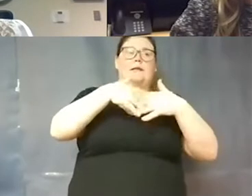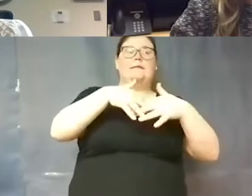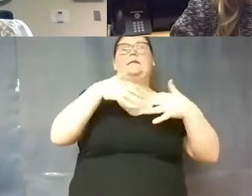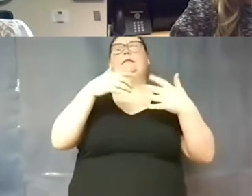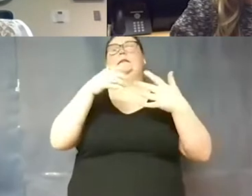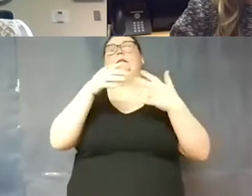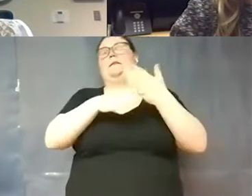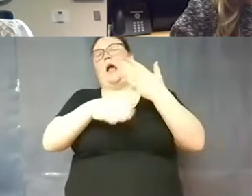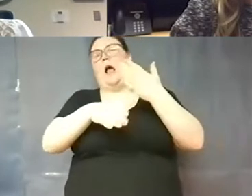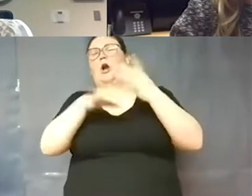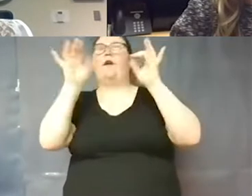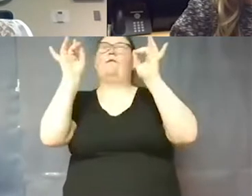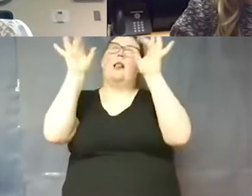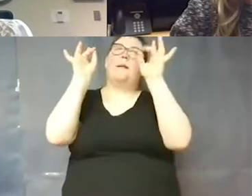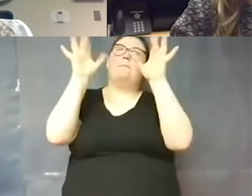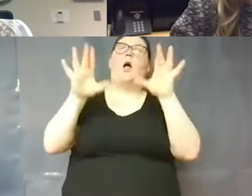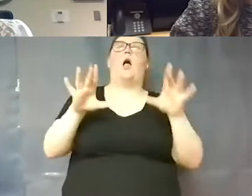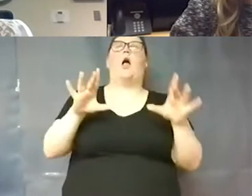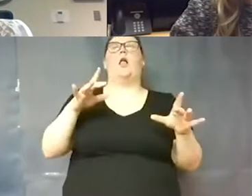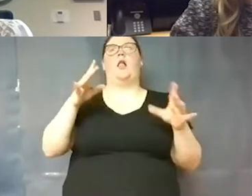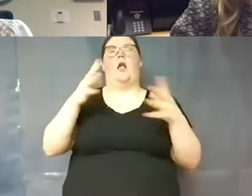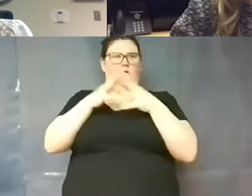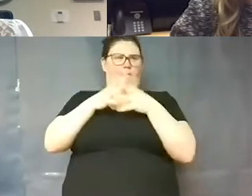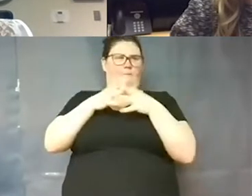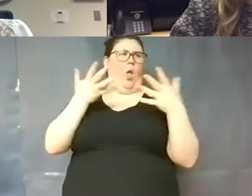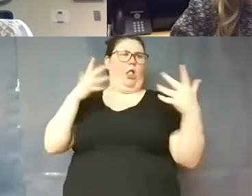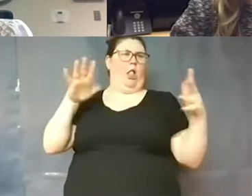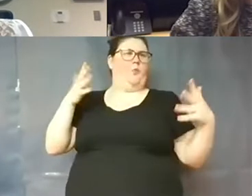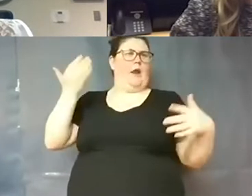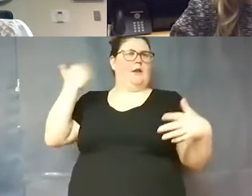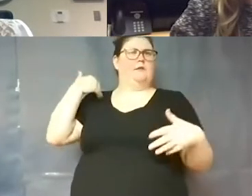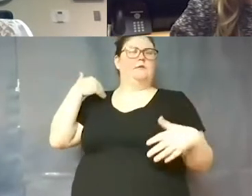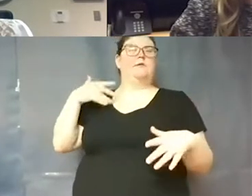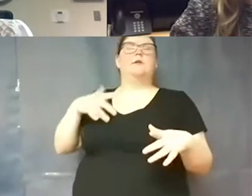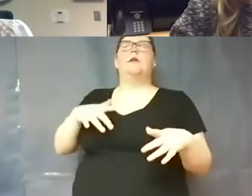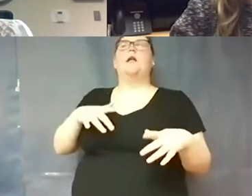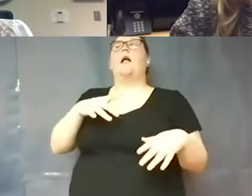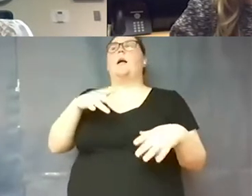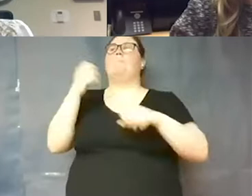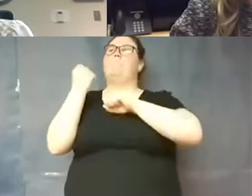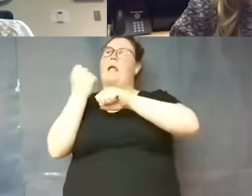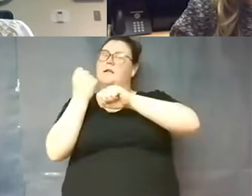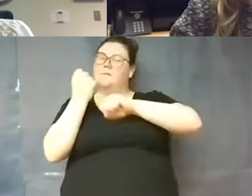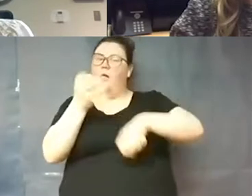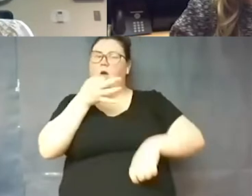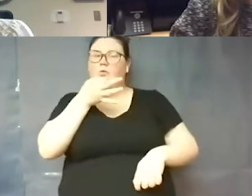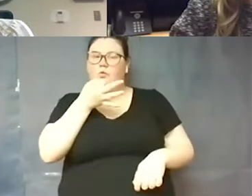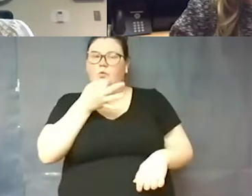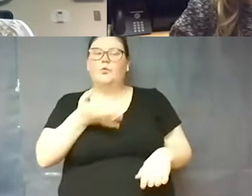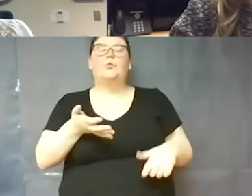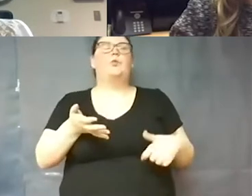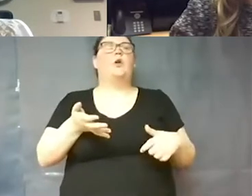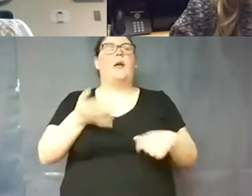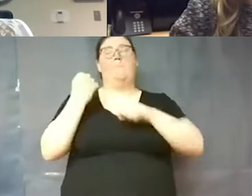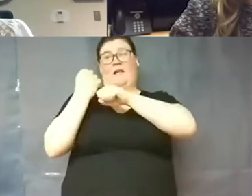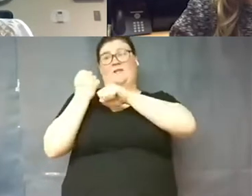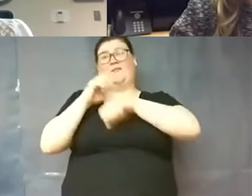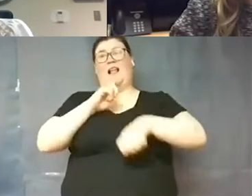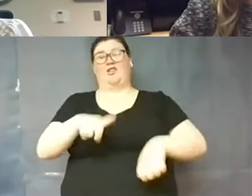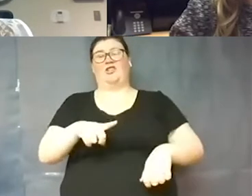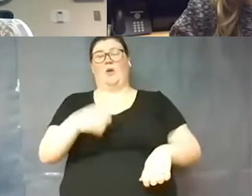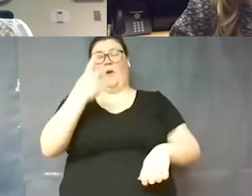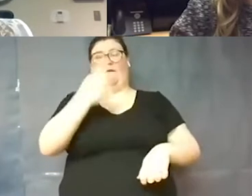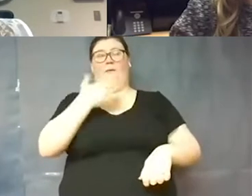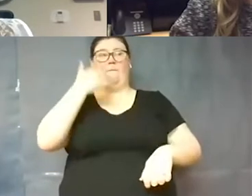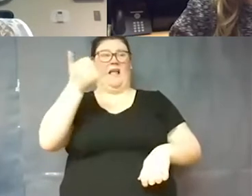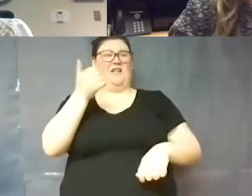volleyball of course we've had football um and baseball will be coming um baseball is actually one of our better sports